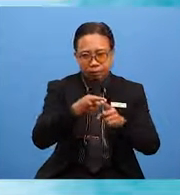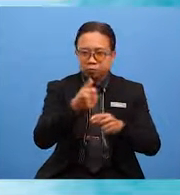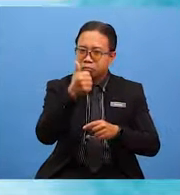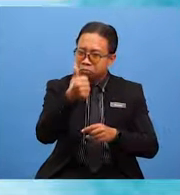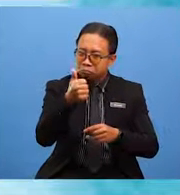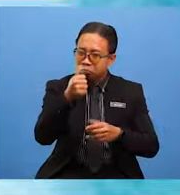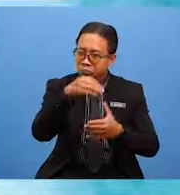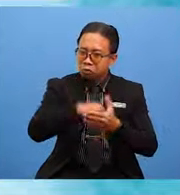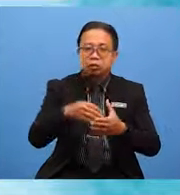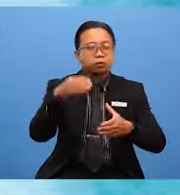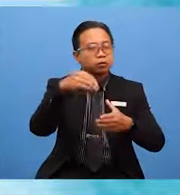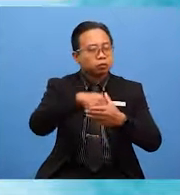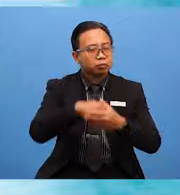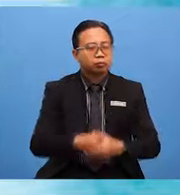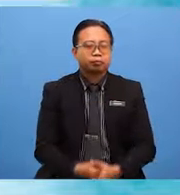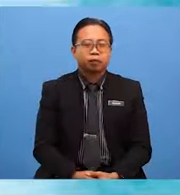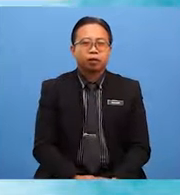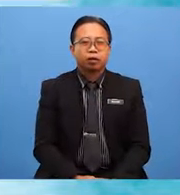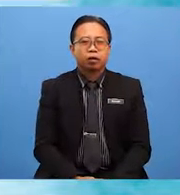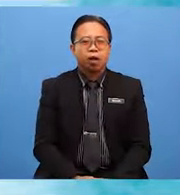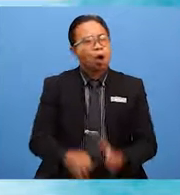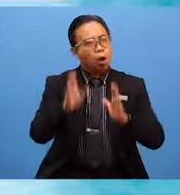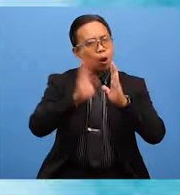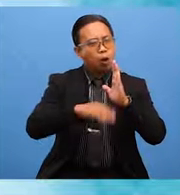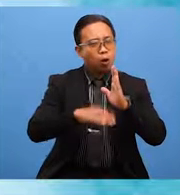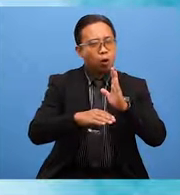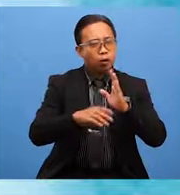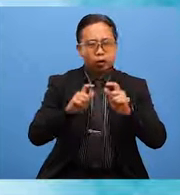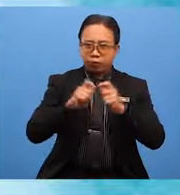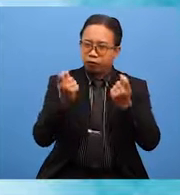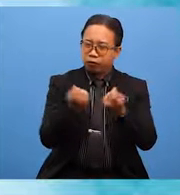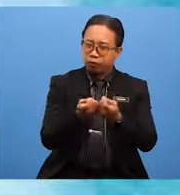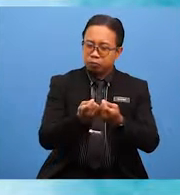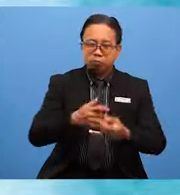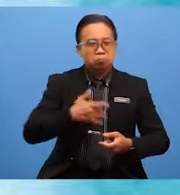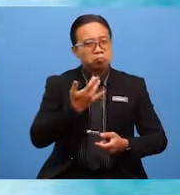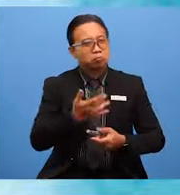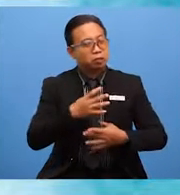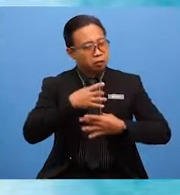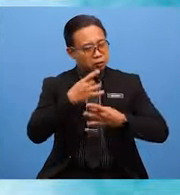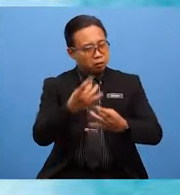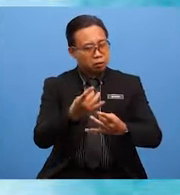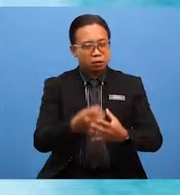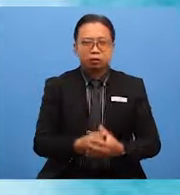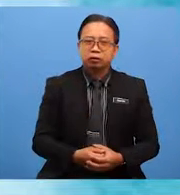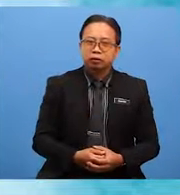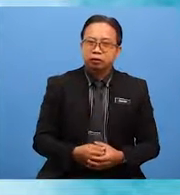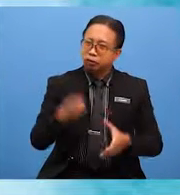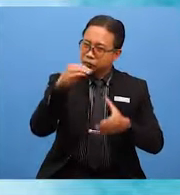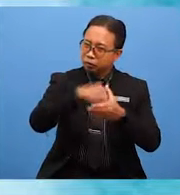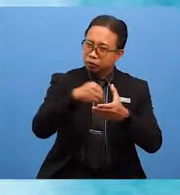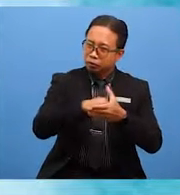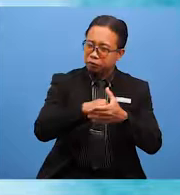and participants. Lower form students were especially excited and active in their